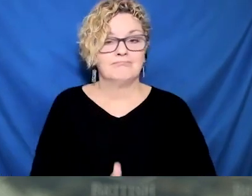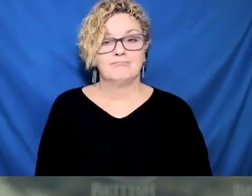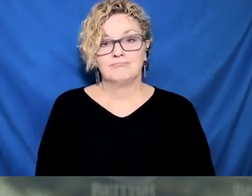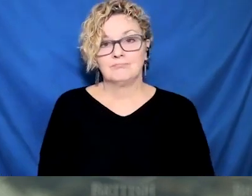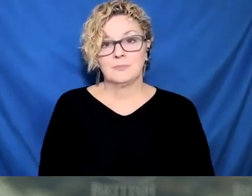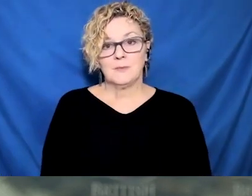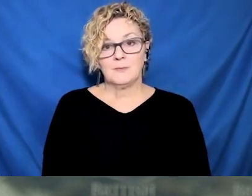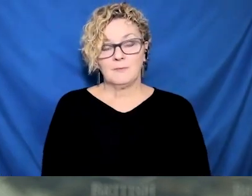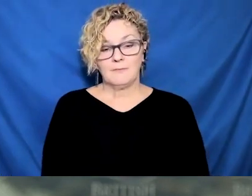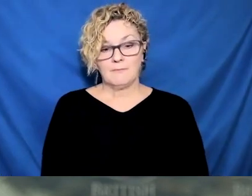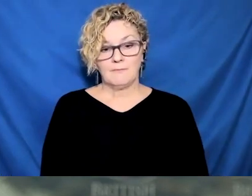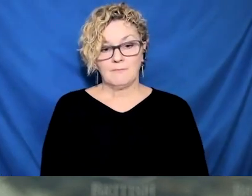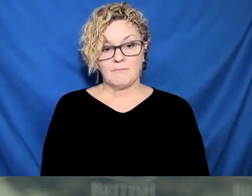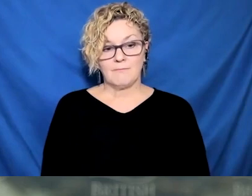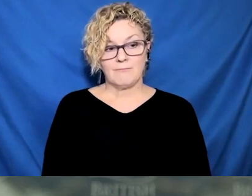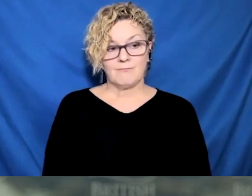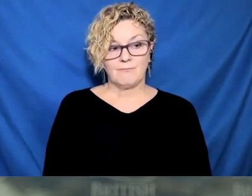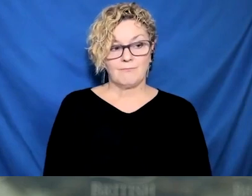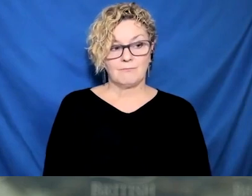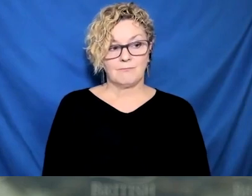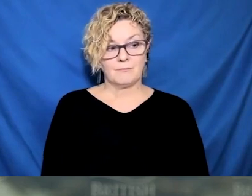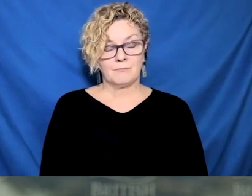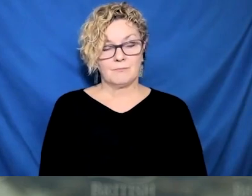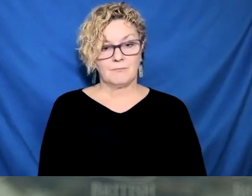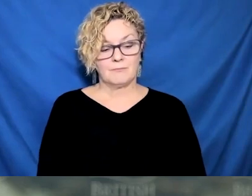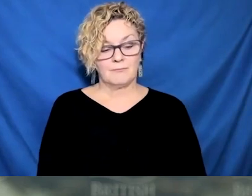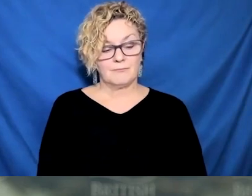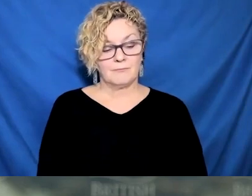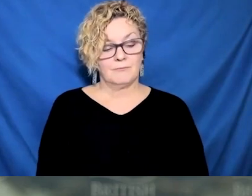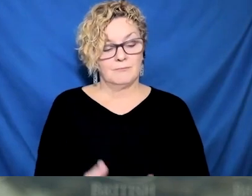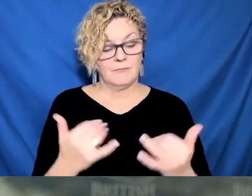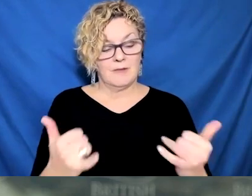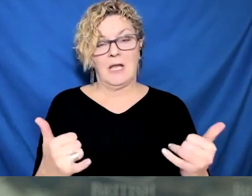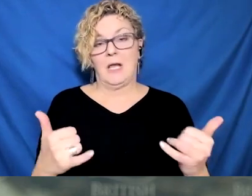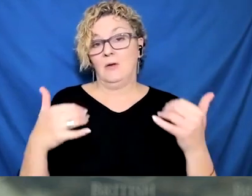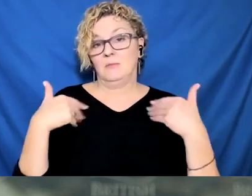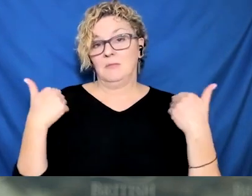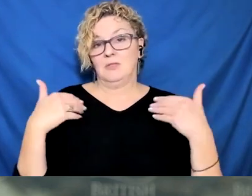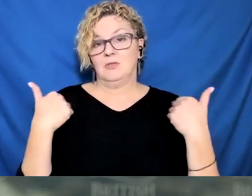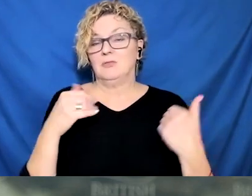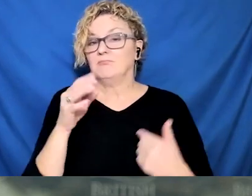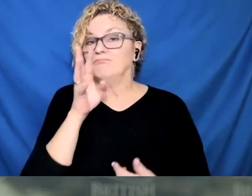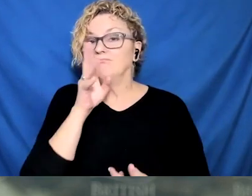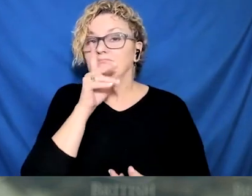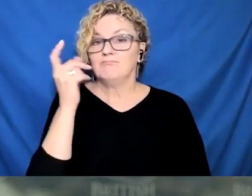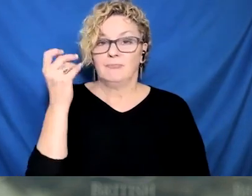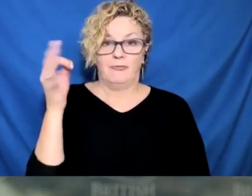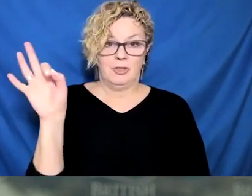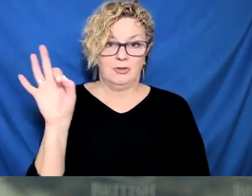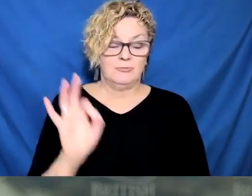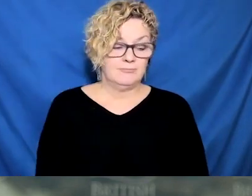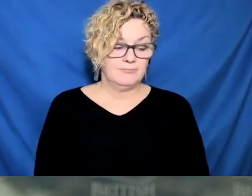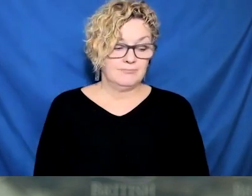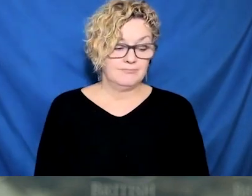the current period of time, we'll Tuesday. Thank you very much. We'll see you on Tuesday. Thank you.